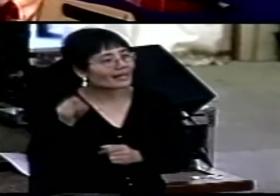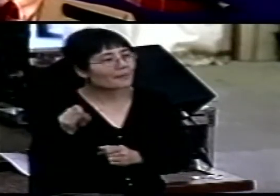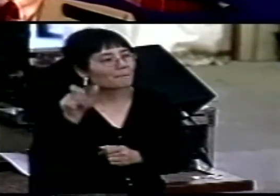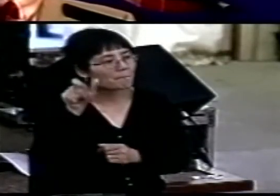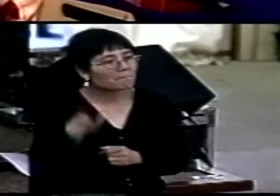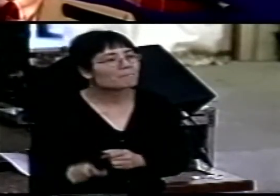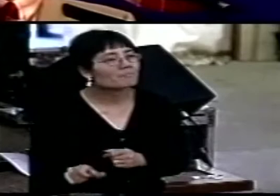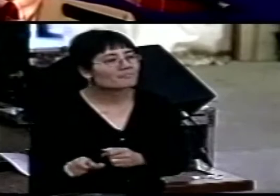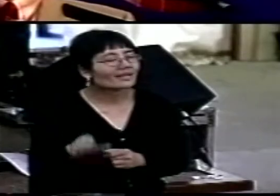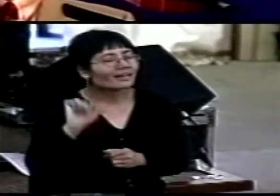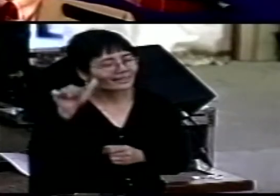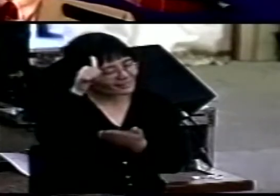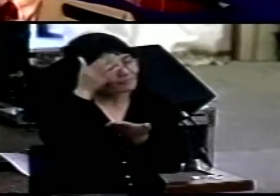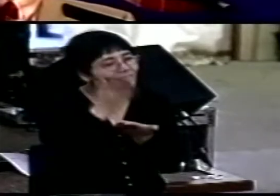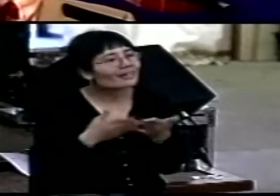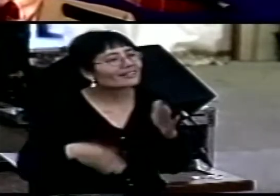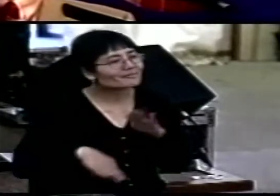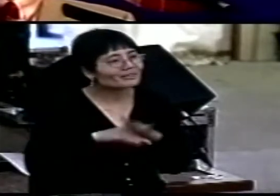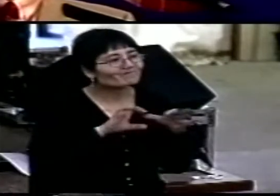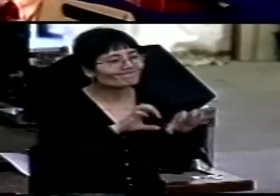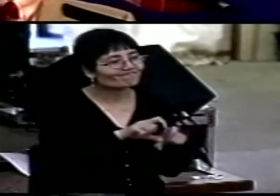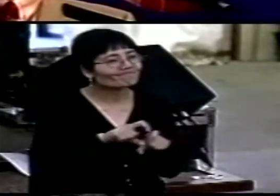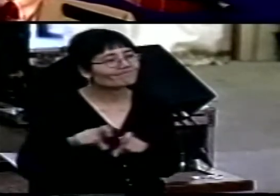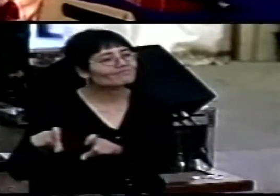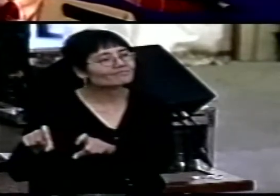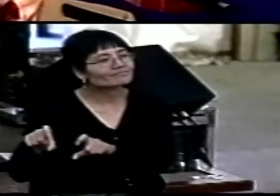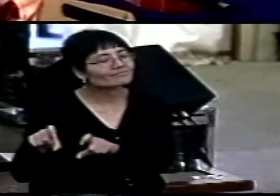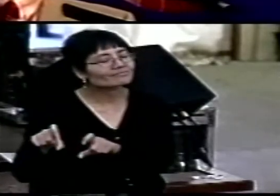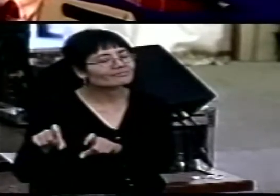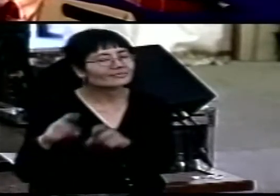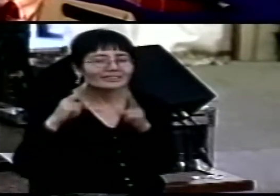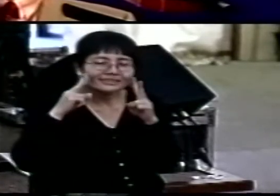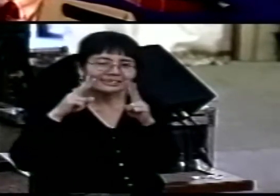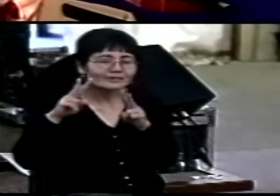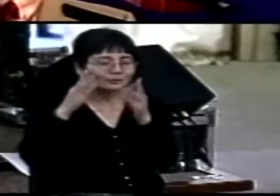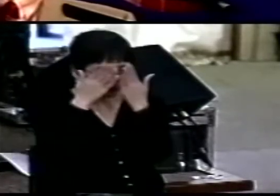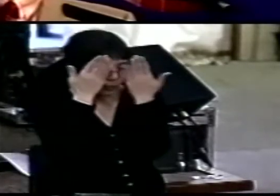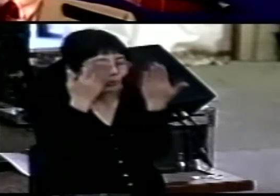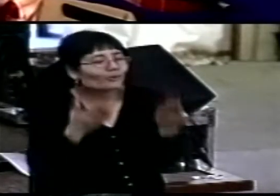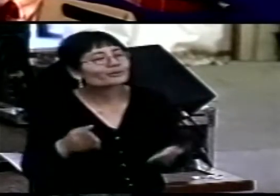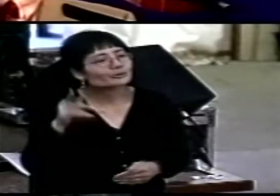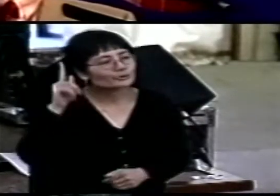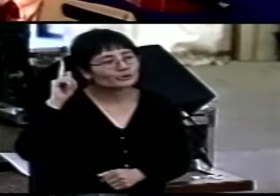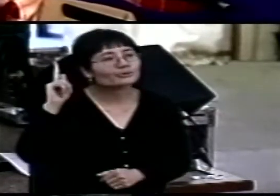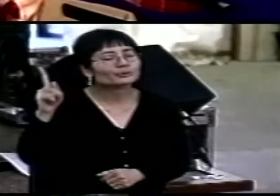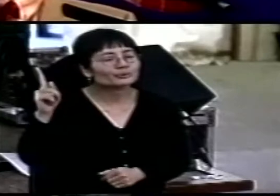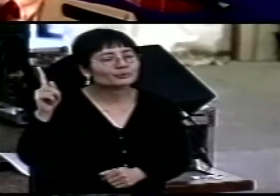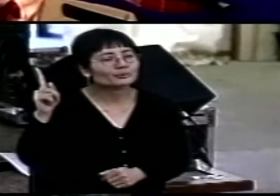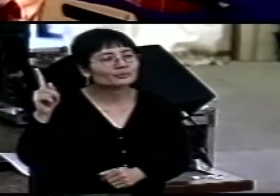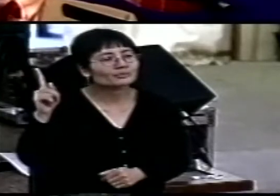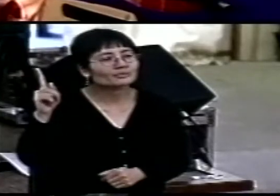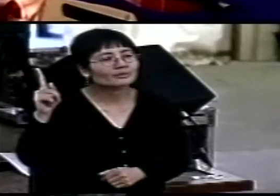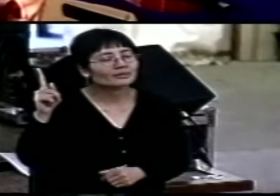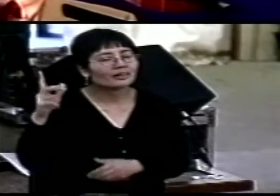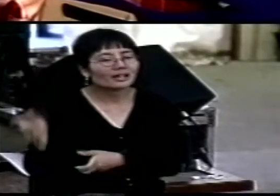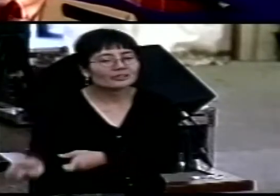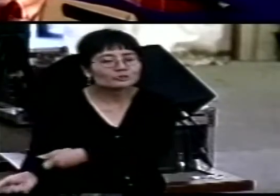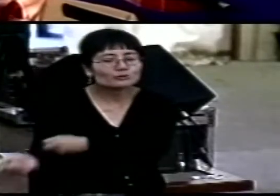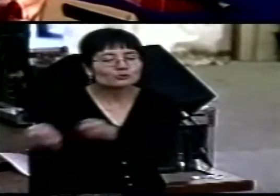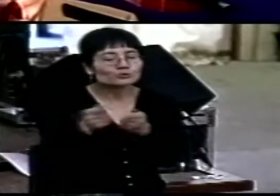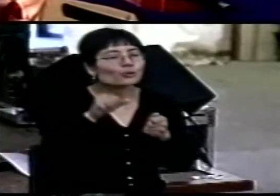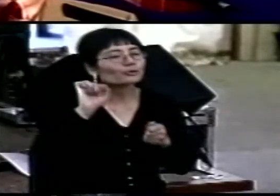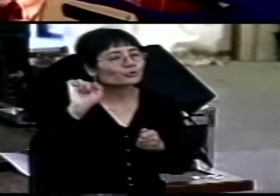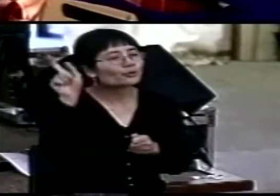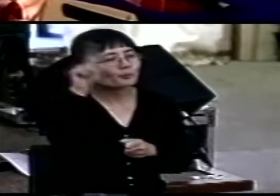faithfulness in seeking to honor you and to draw your people